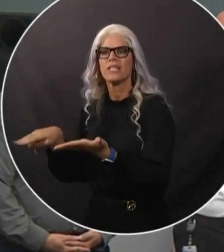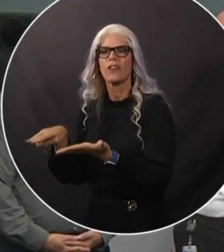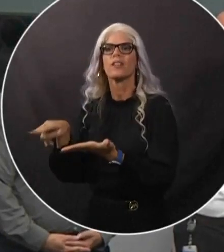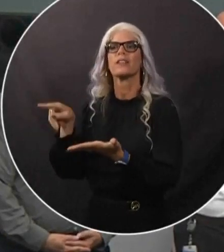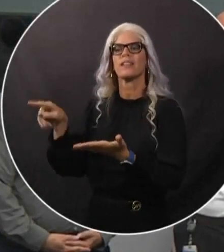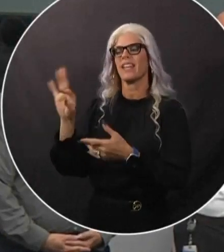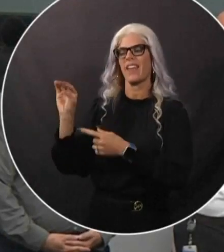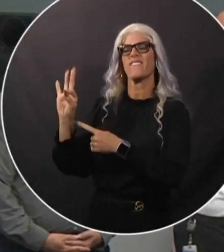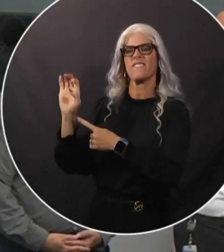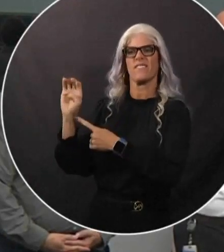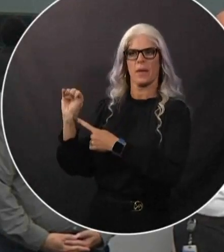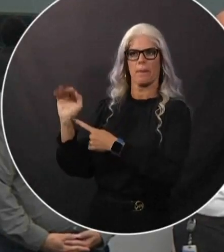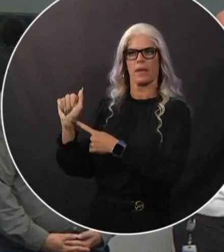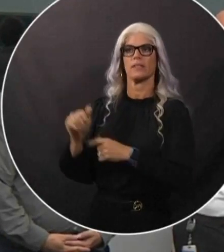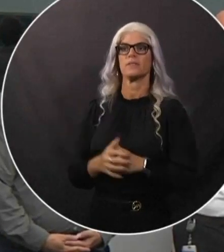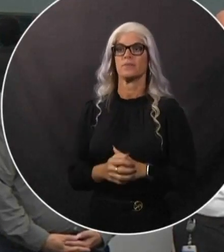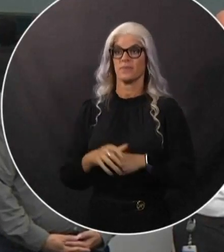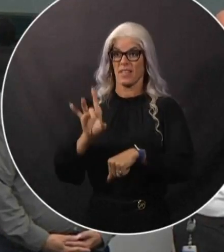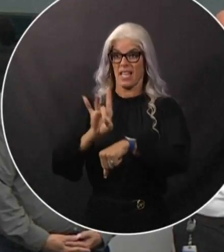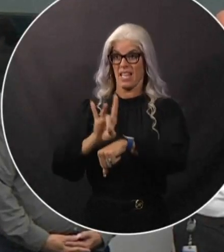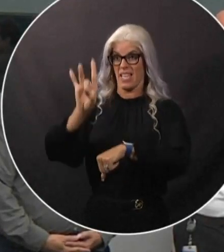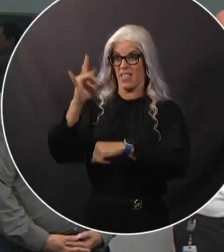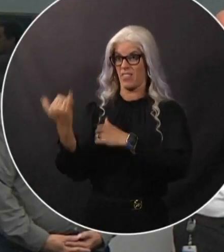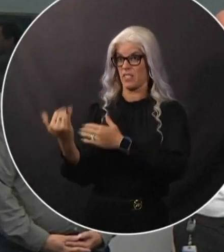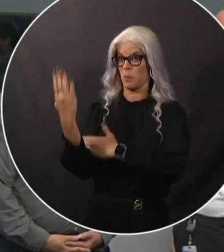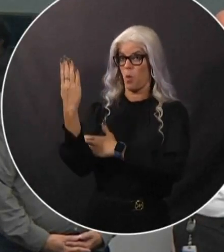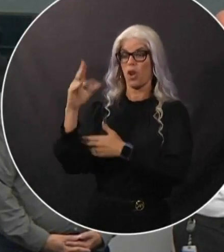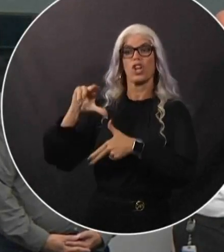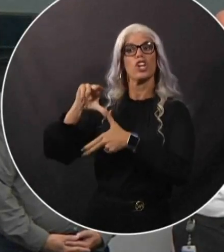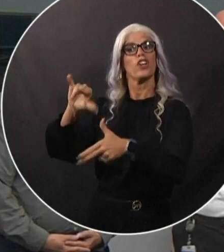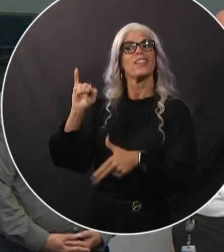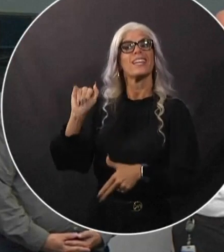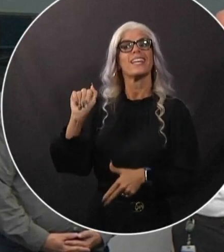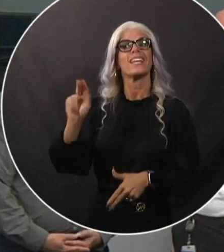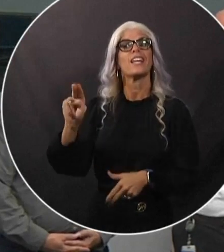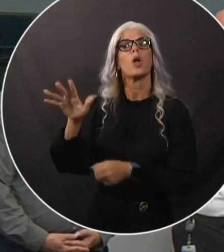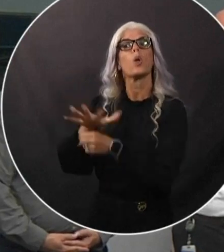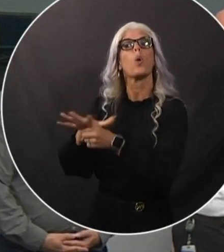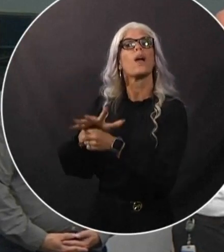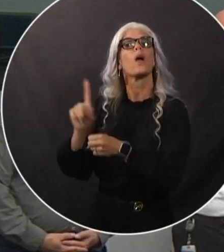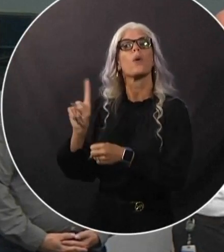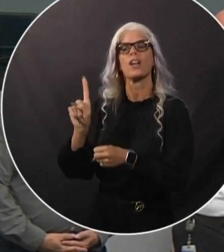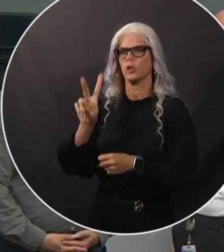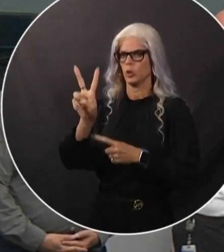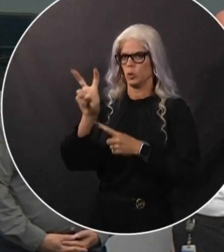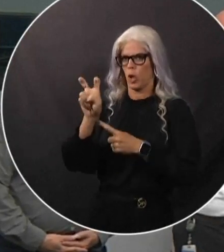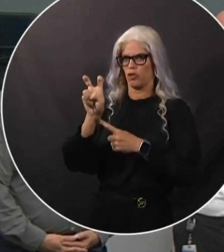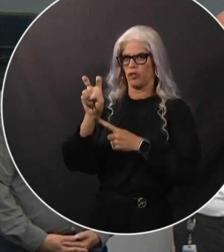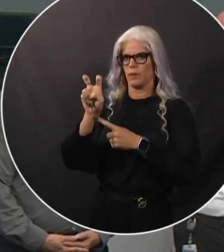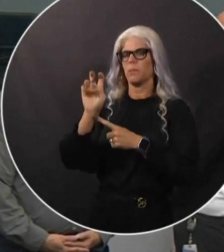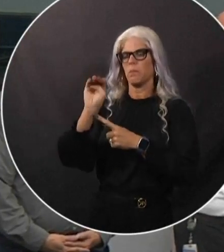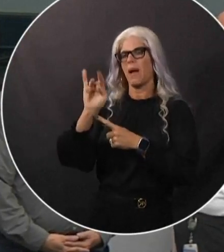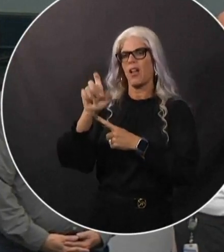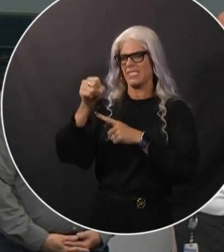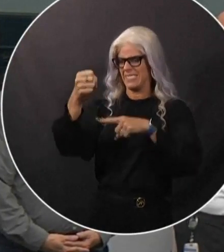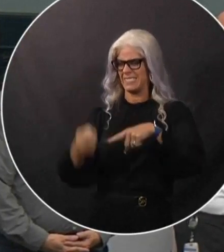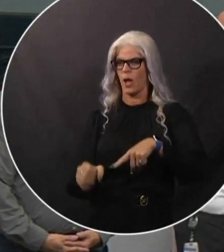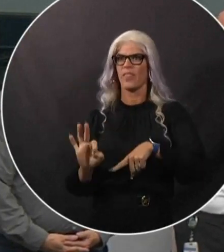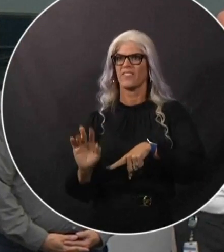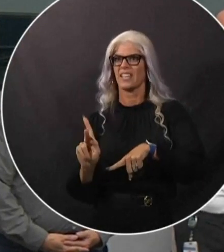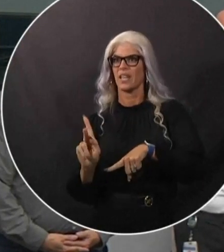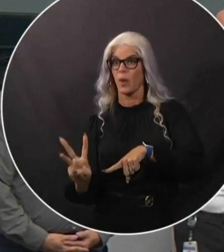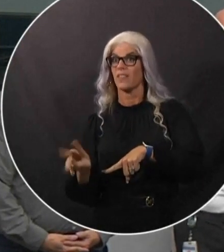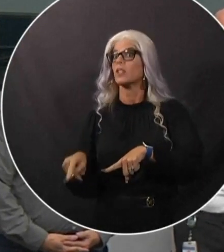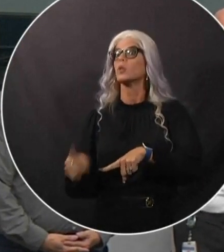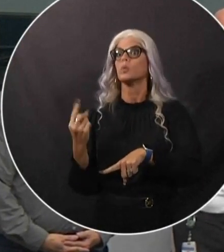As of 8 a.m. morning, Hurricane Ian is located roughly 200 miles south of Key West. It's moving north at 12 miles